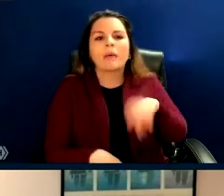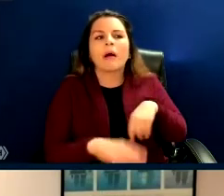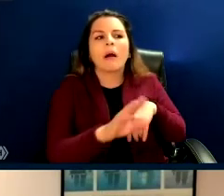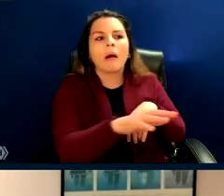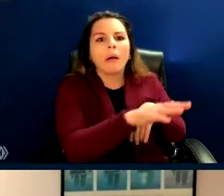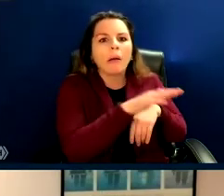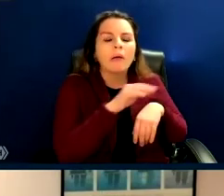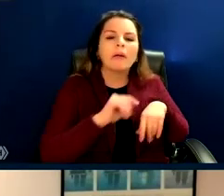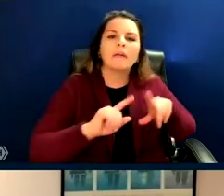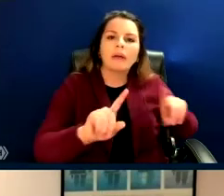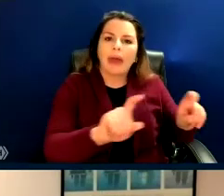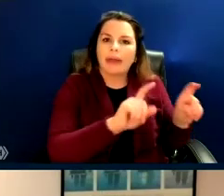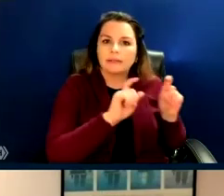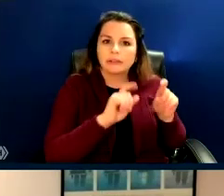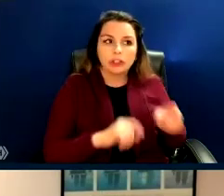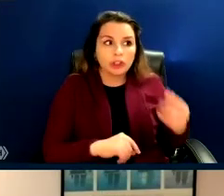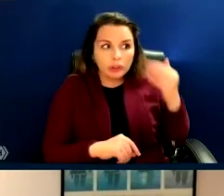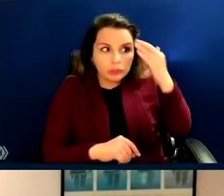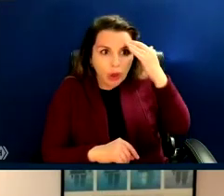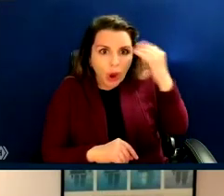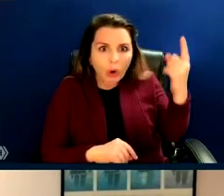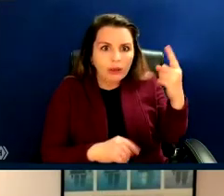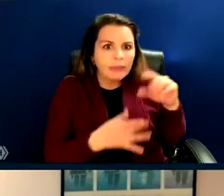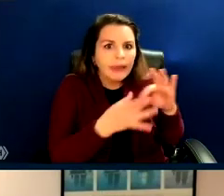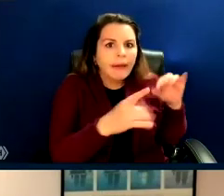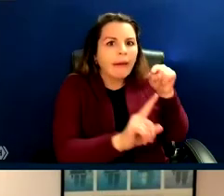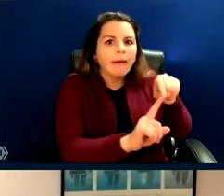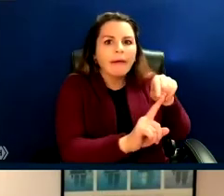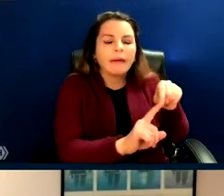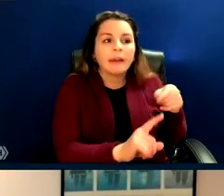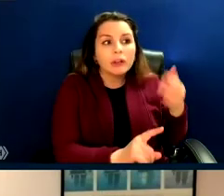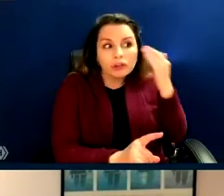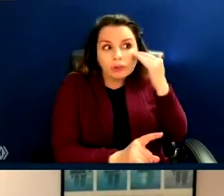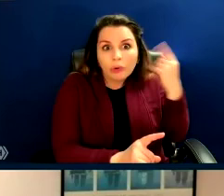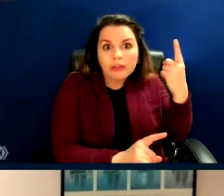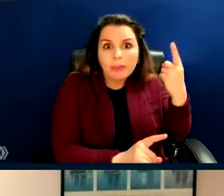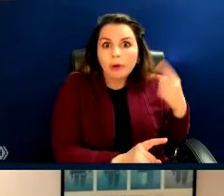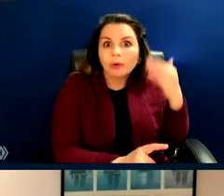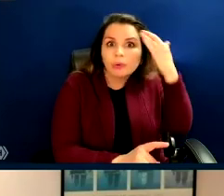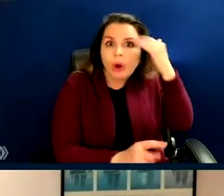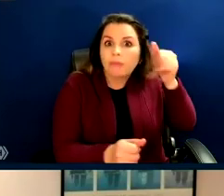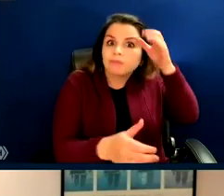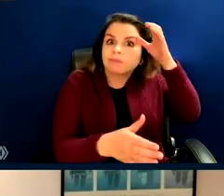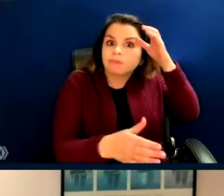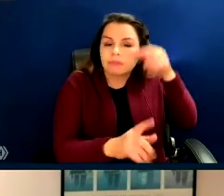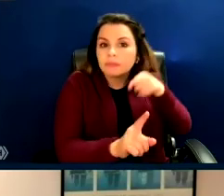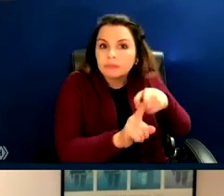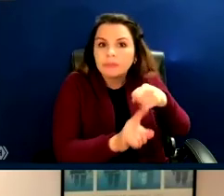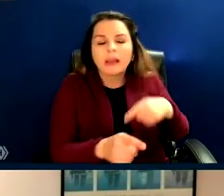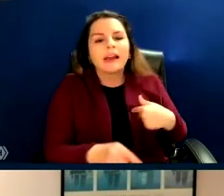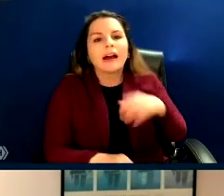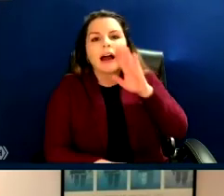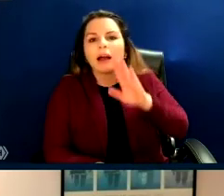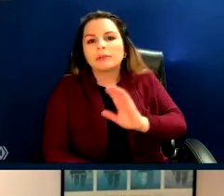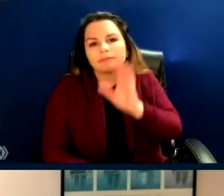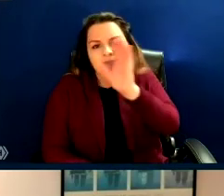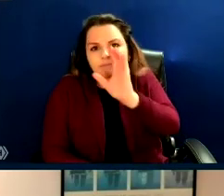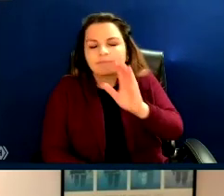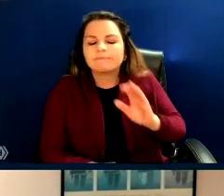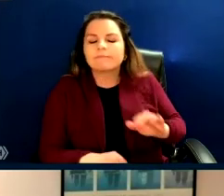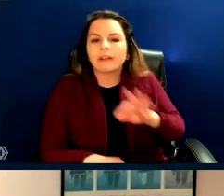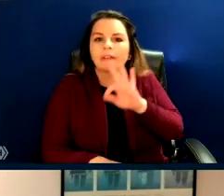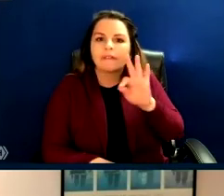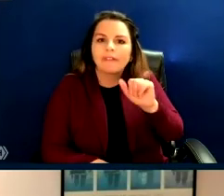around. Does anybody know anybody who knows anything about X, Y, or Z? I'll go to our faculty pages. I'll try to